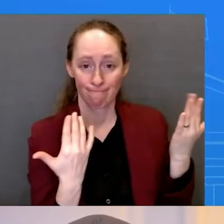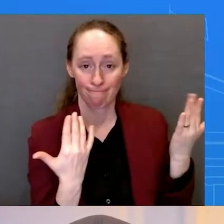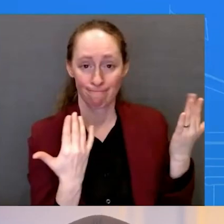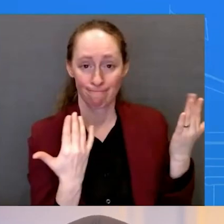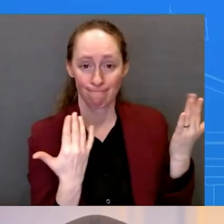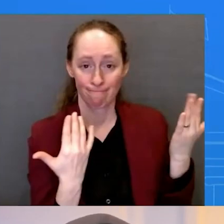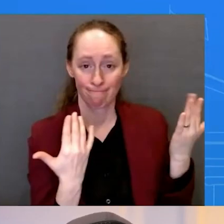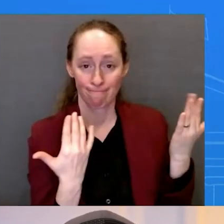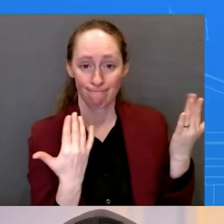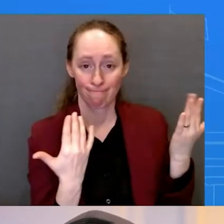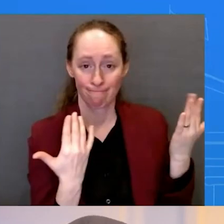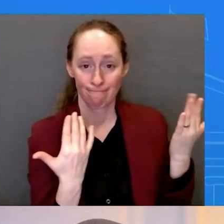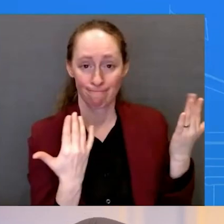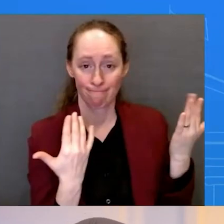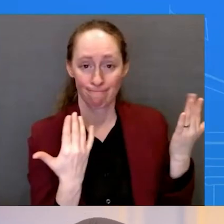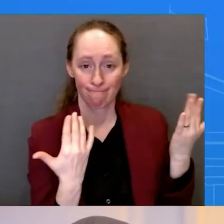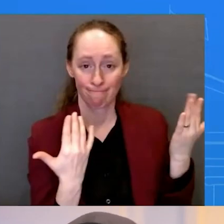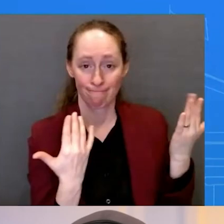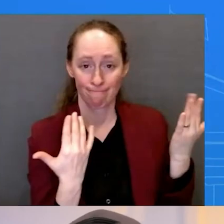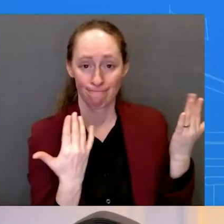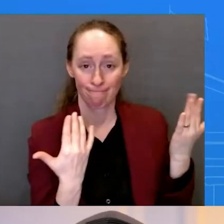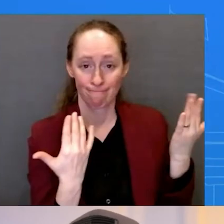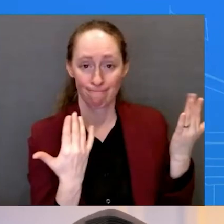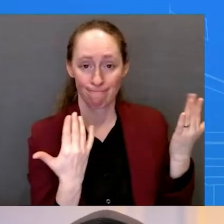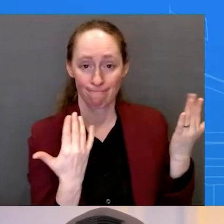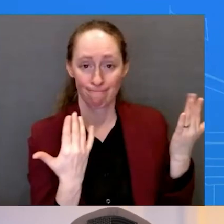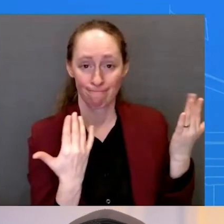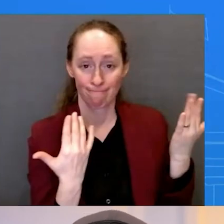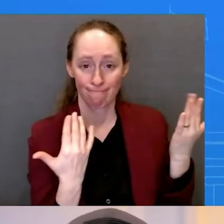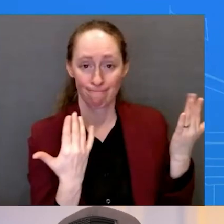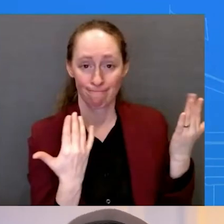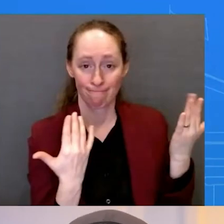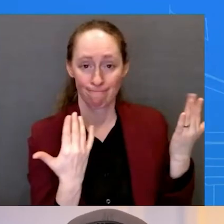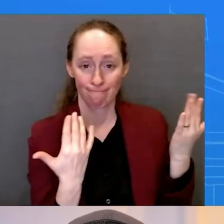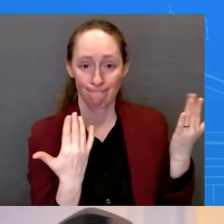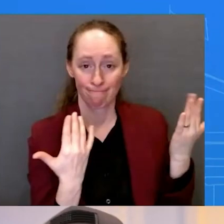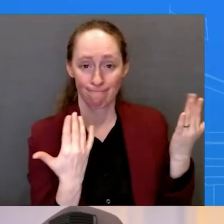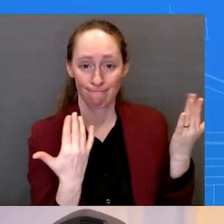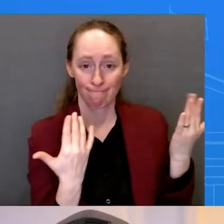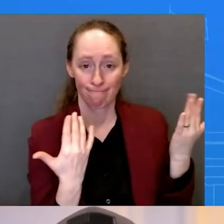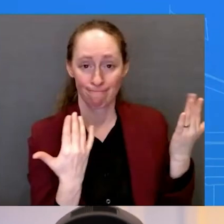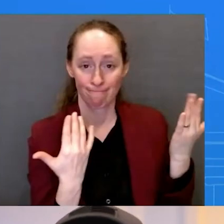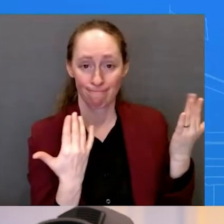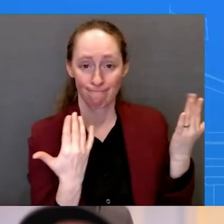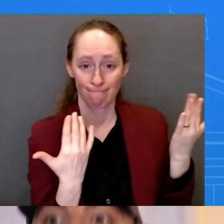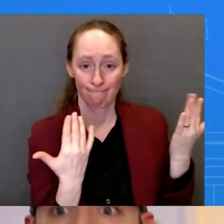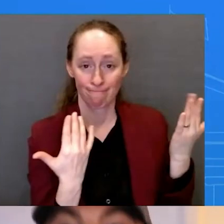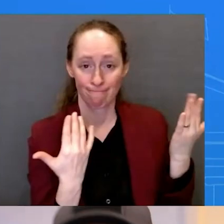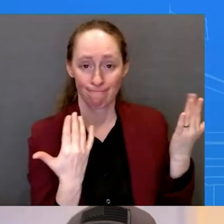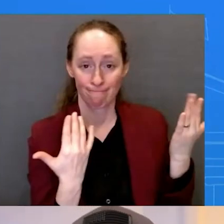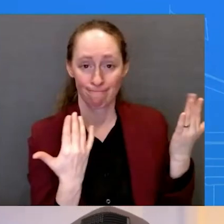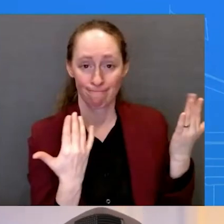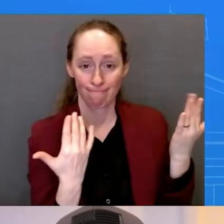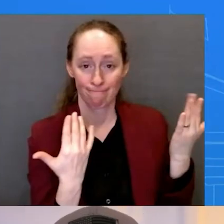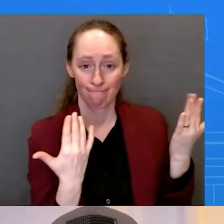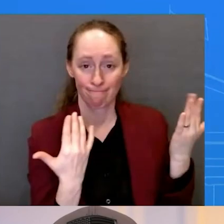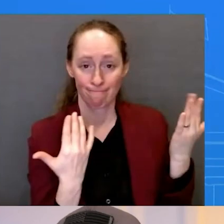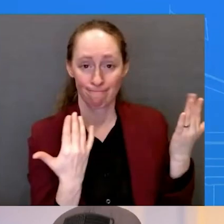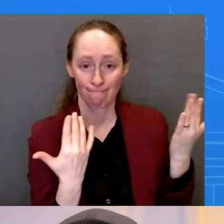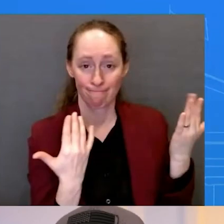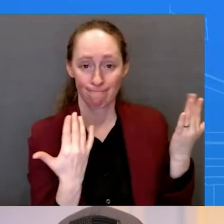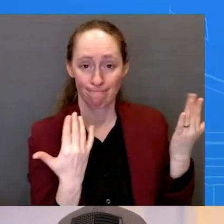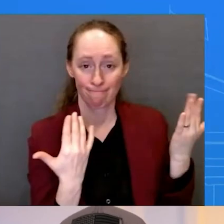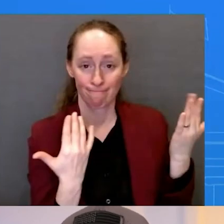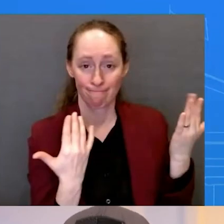solutions. You have no plans. Although you're coming up with Alejandro Marquez as a six-point plan. That guy literally told us the border was